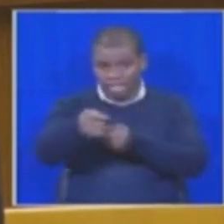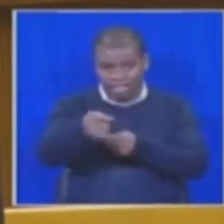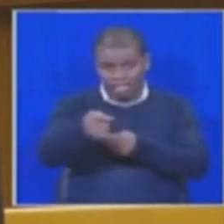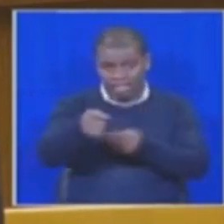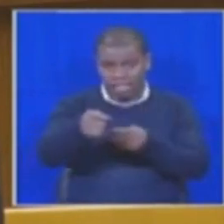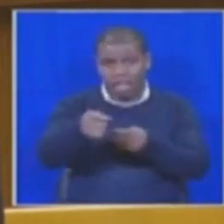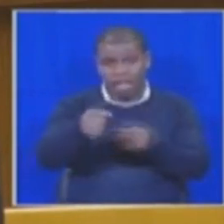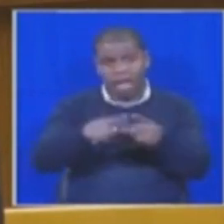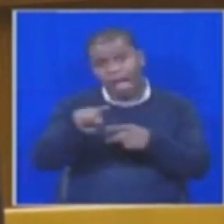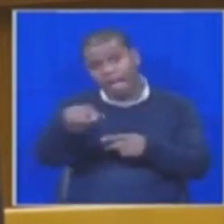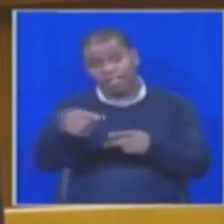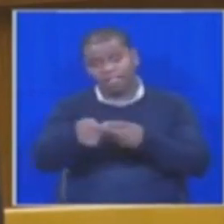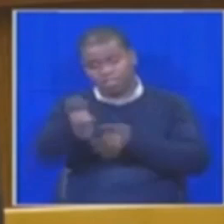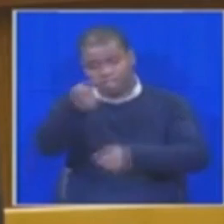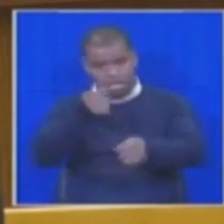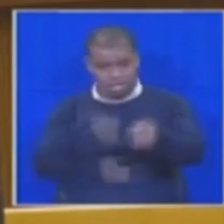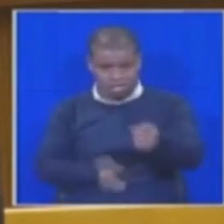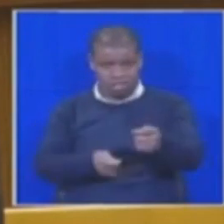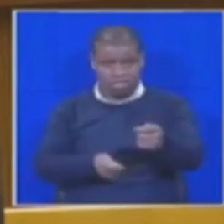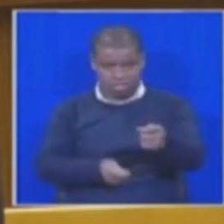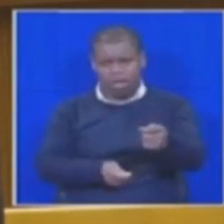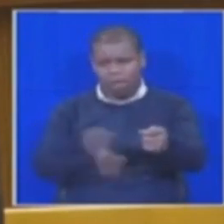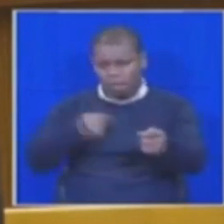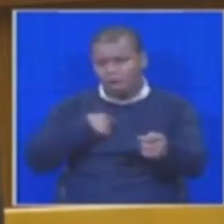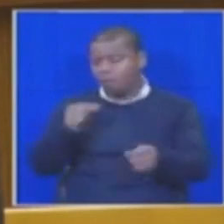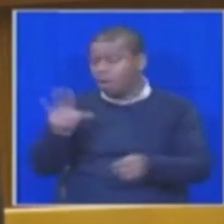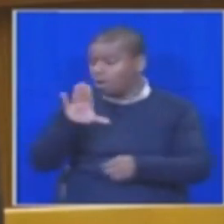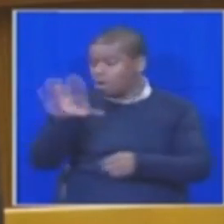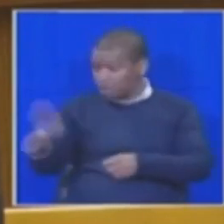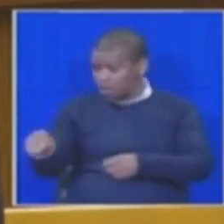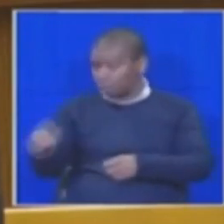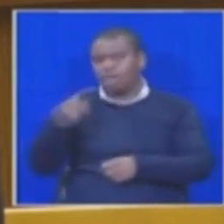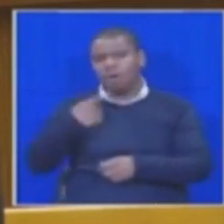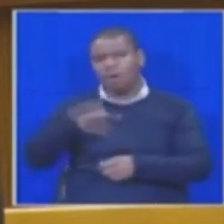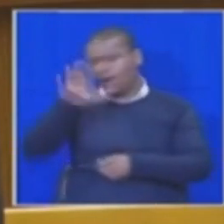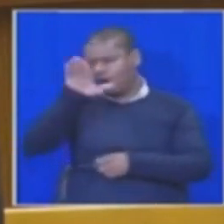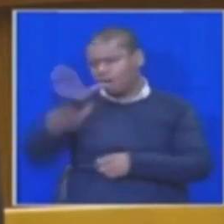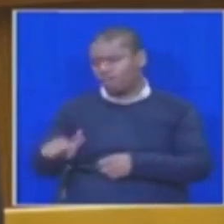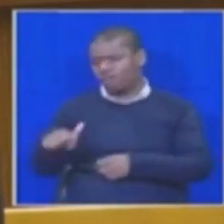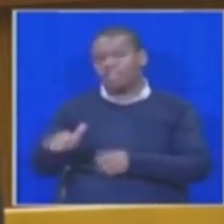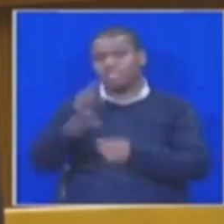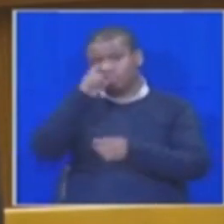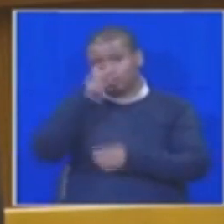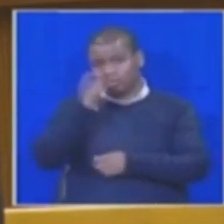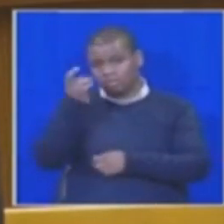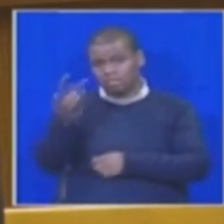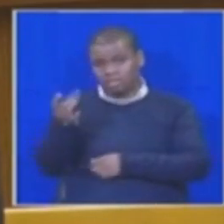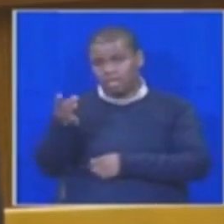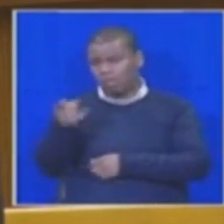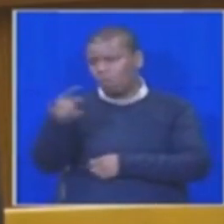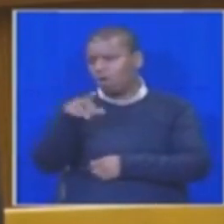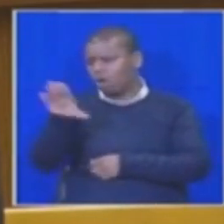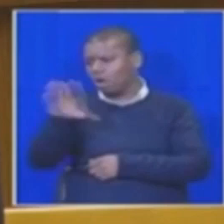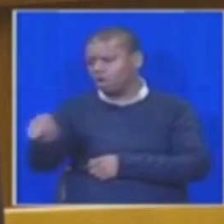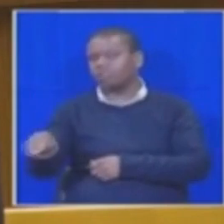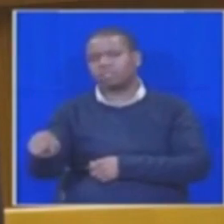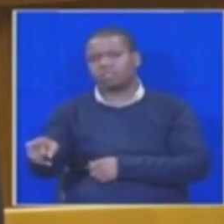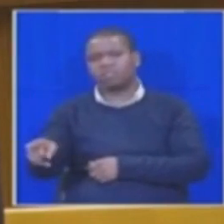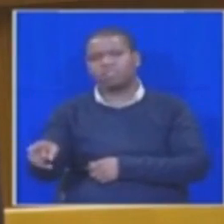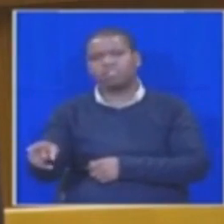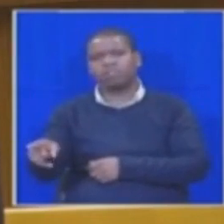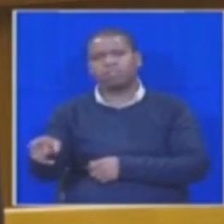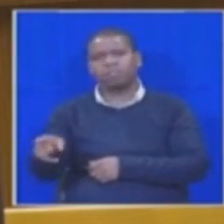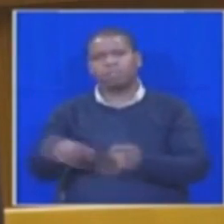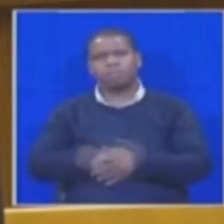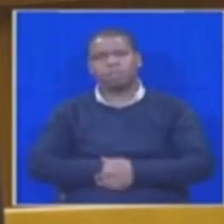I asked one of our African sisters, Yvonne Chaka Chaka. I said, Weso, why